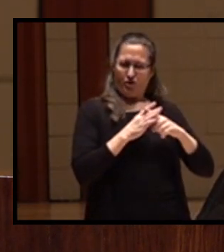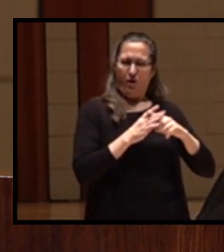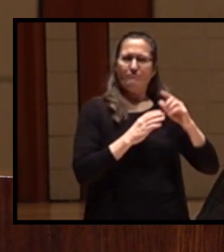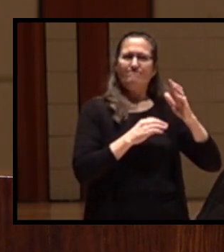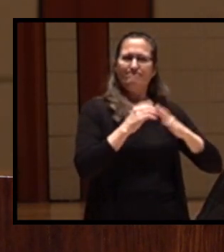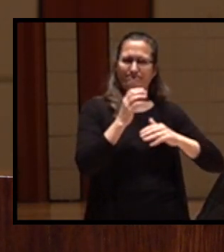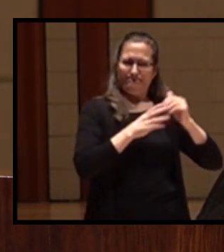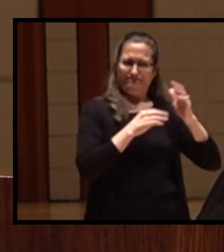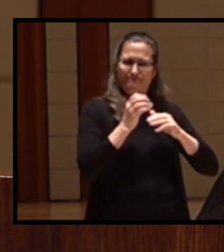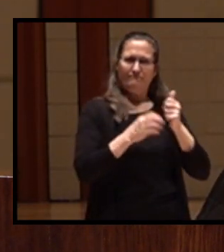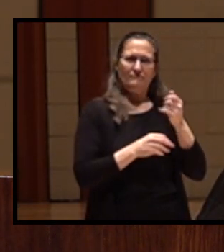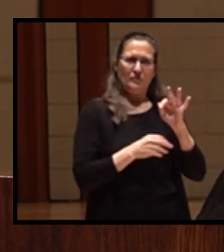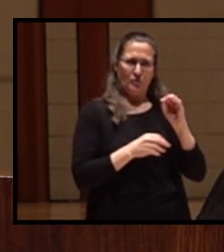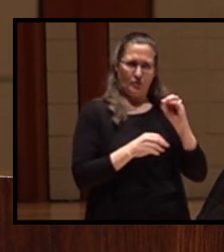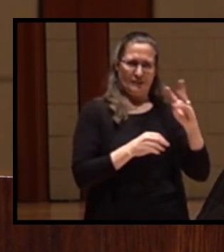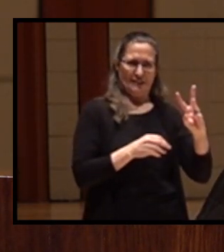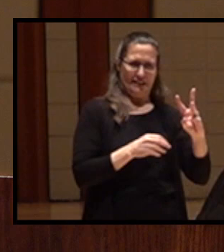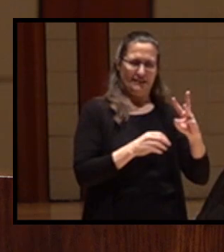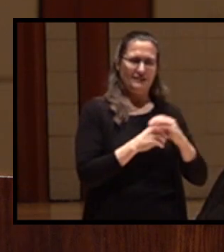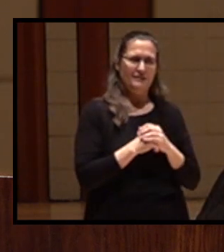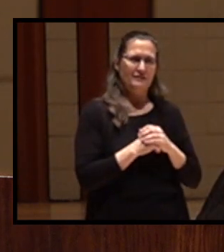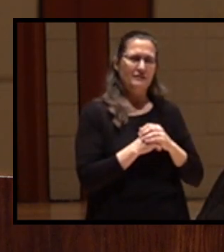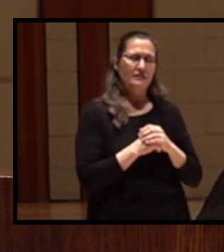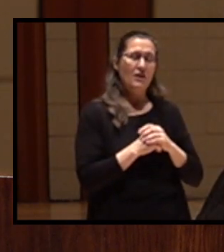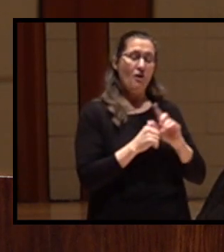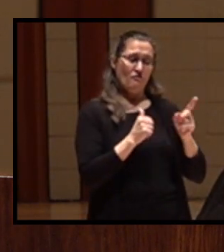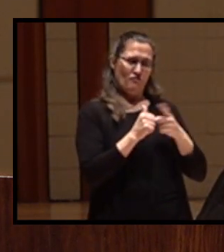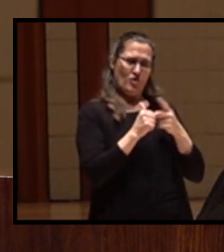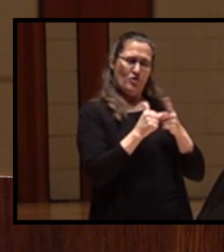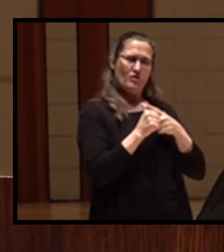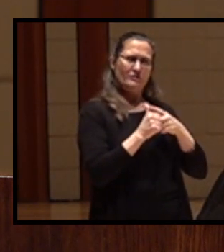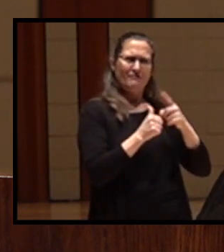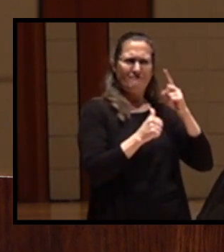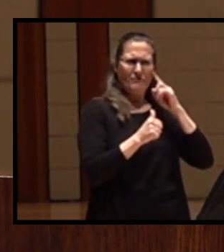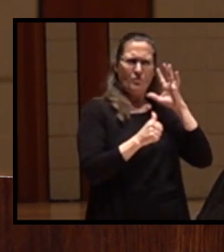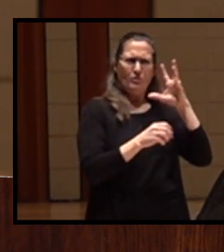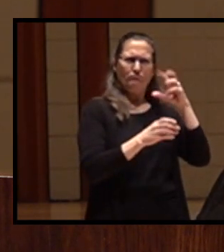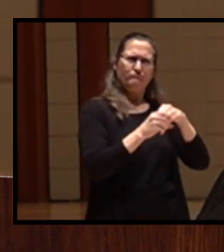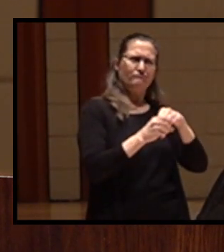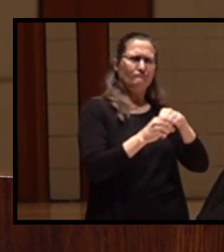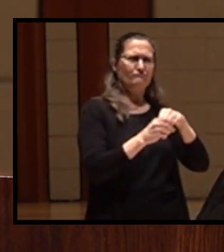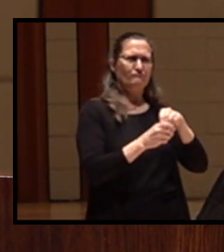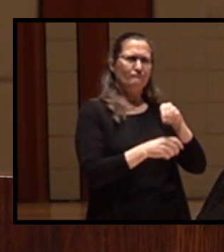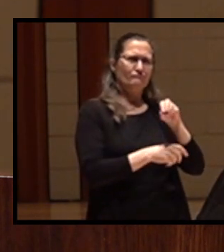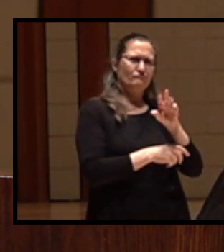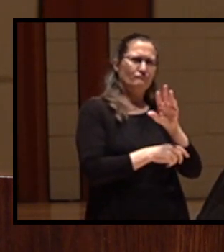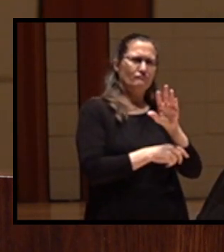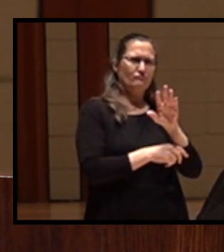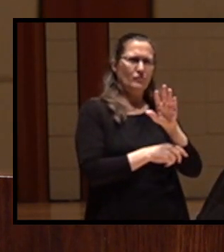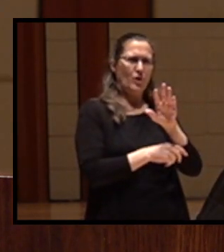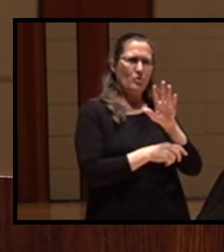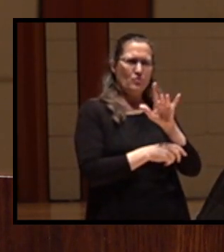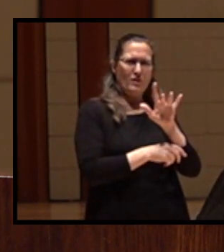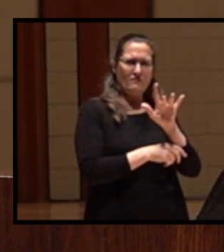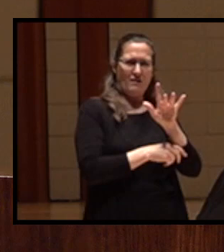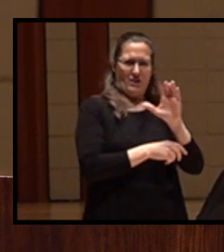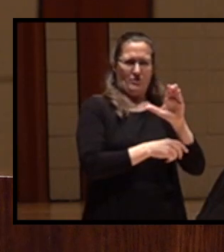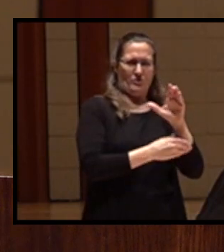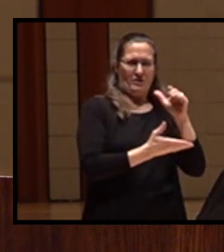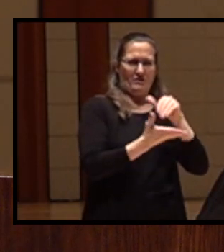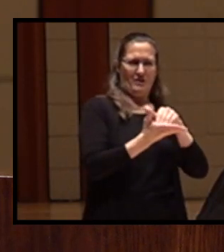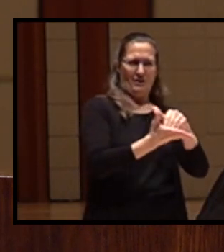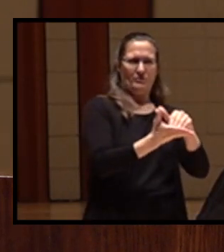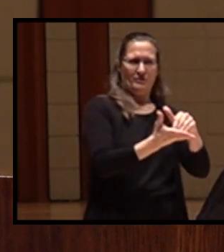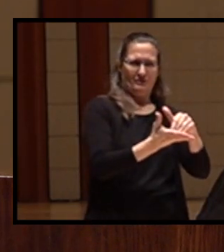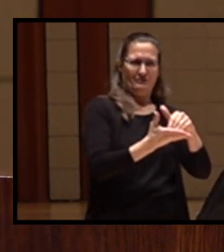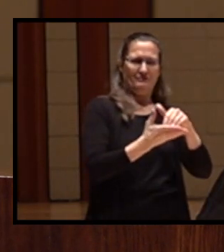1906. The project was originally estimated to include about 2,500,000 acres of